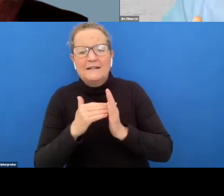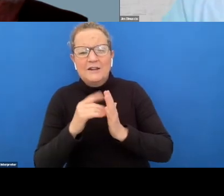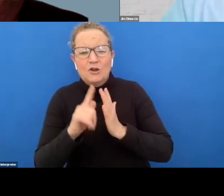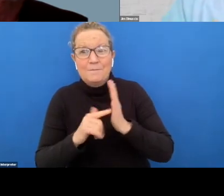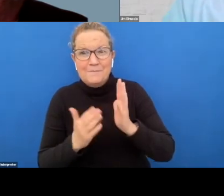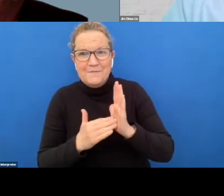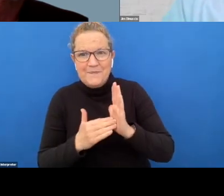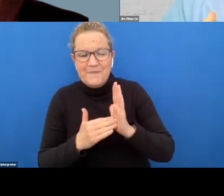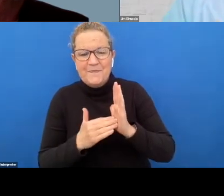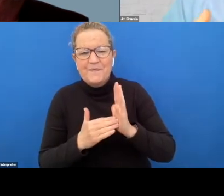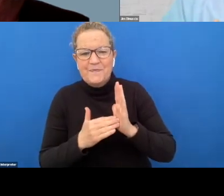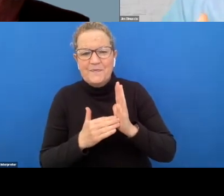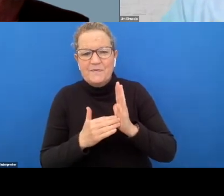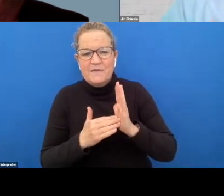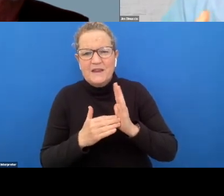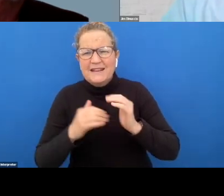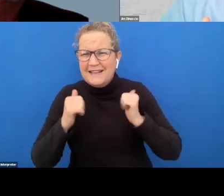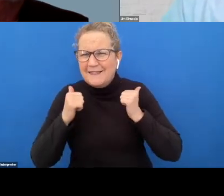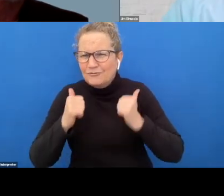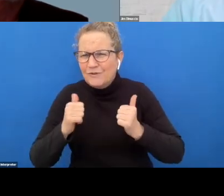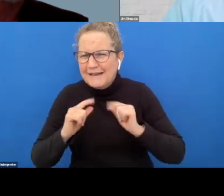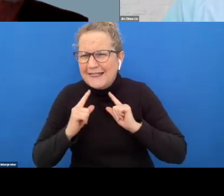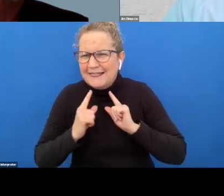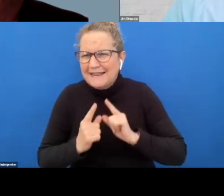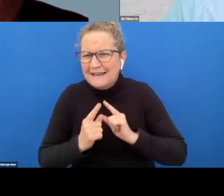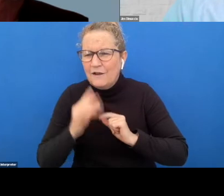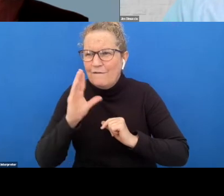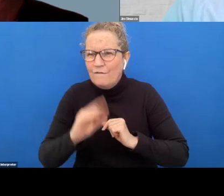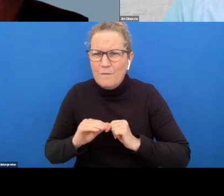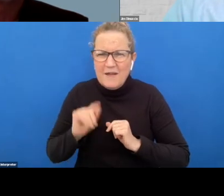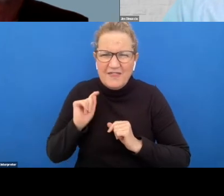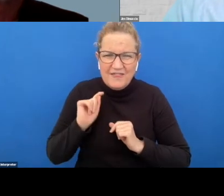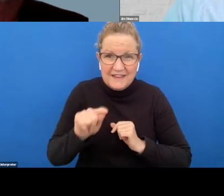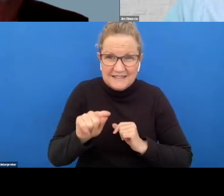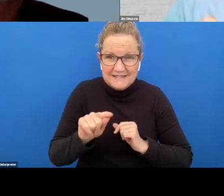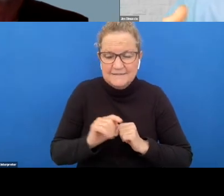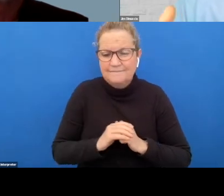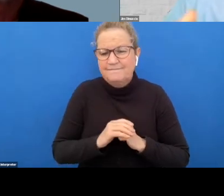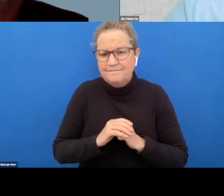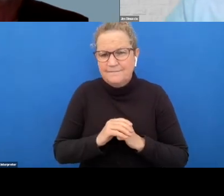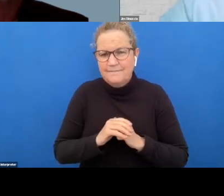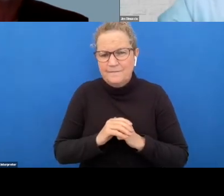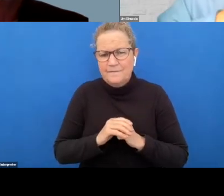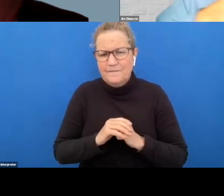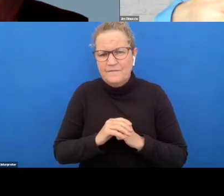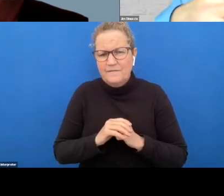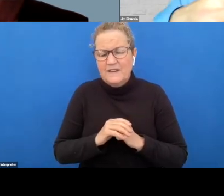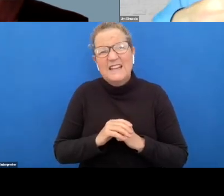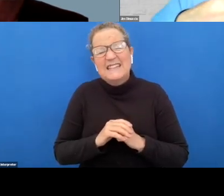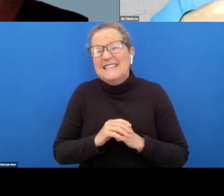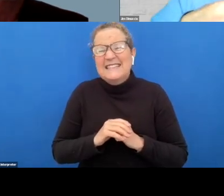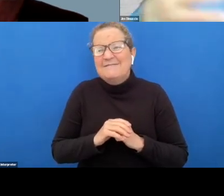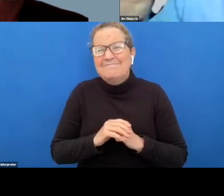mix but the great thing that comes out of it is a lot of and it's hard to sort of